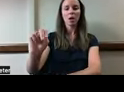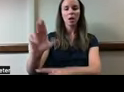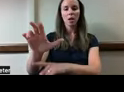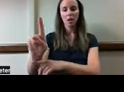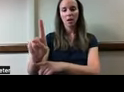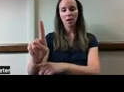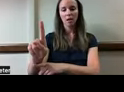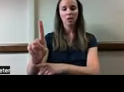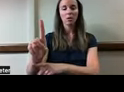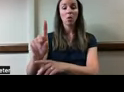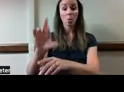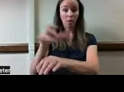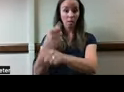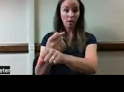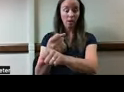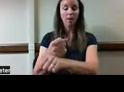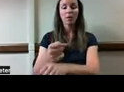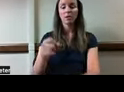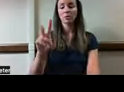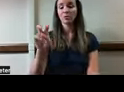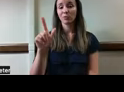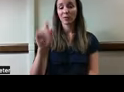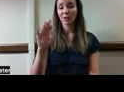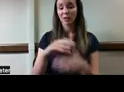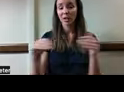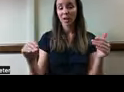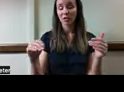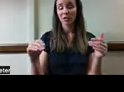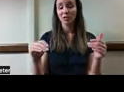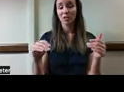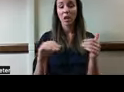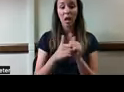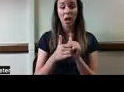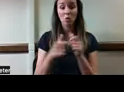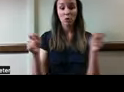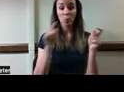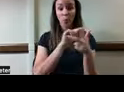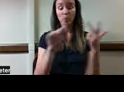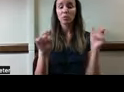front door devices can be managed through any of your voice assistants as well.